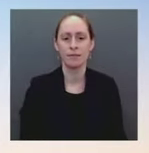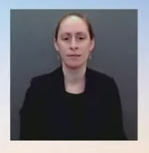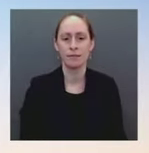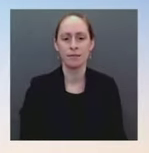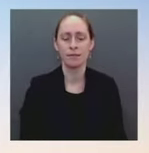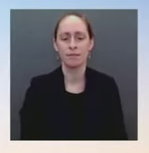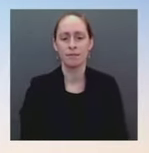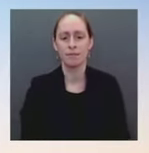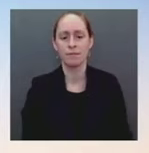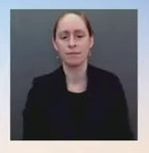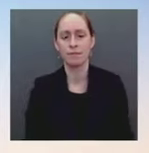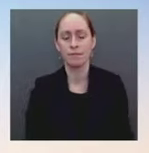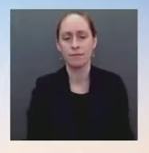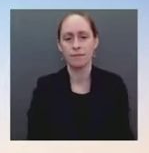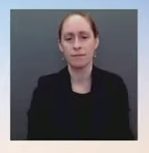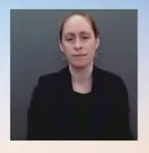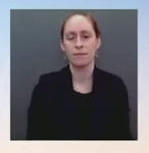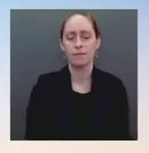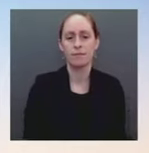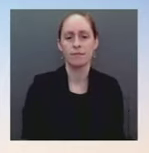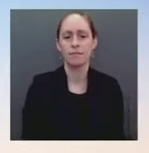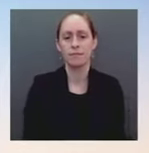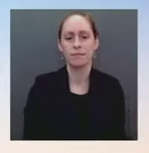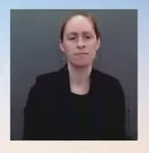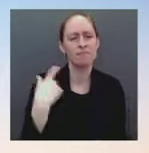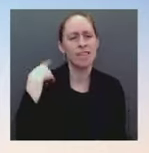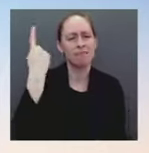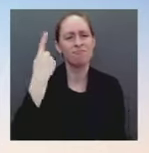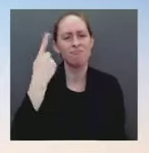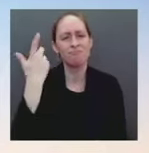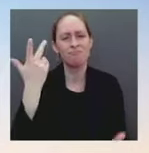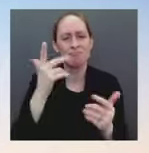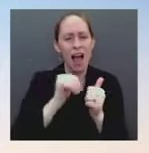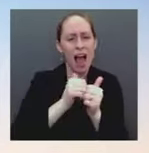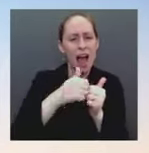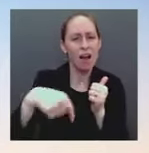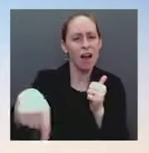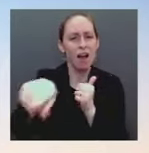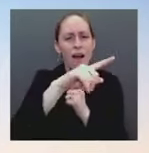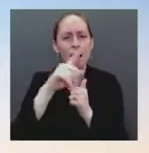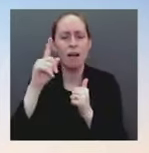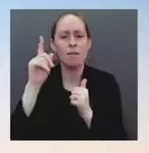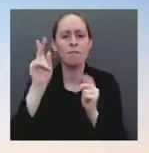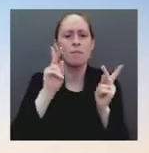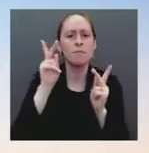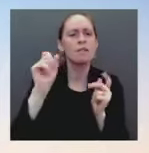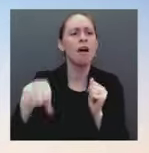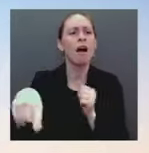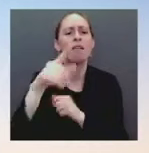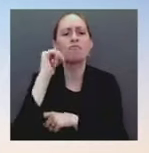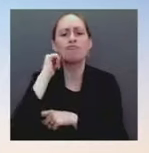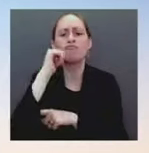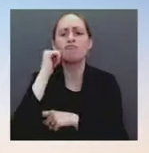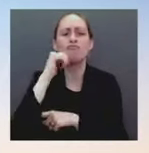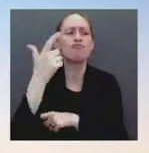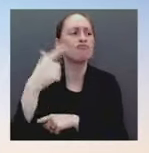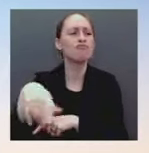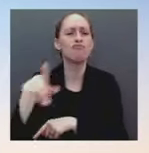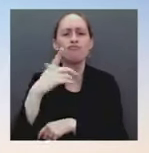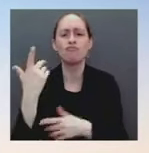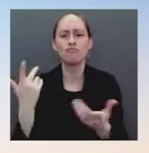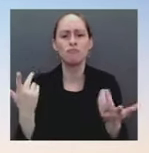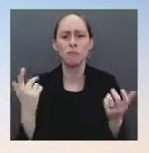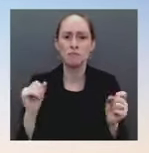the average American ends up knowing what the impact of this bill was? Are you guys going to do signage the way we've sort of seen in the past with some of these big